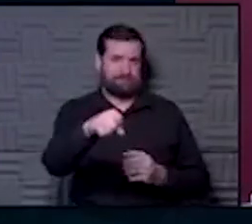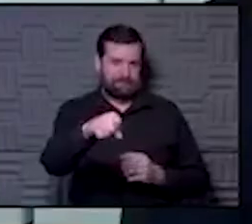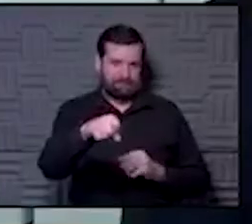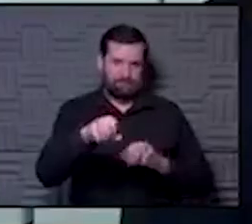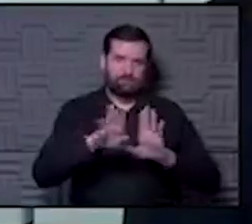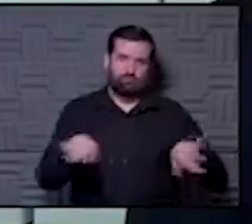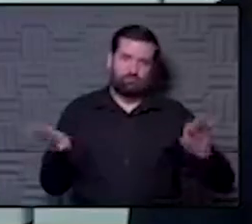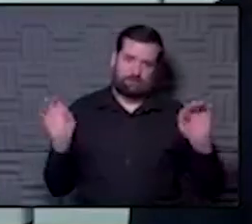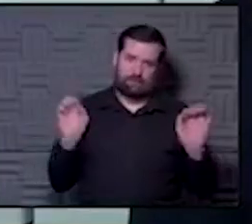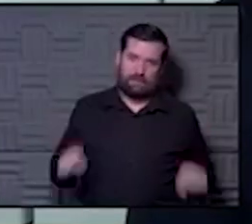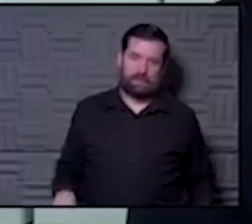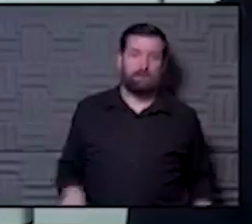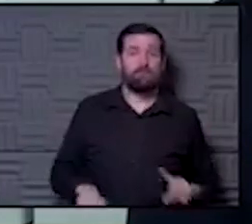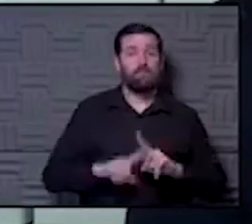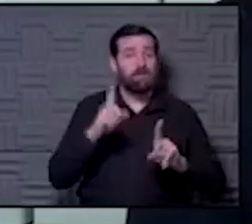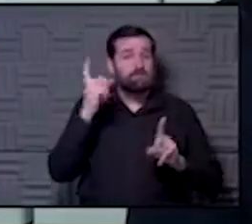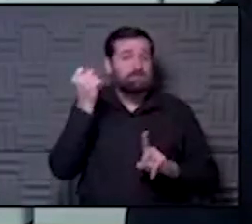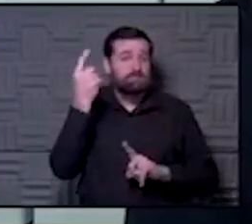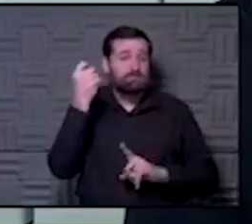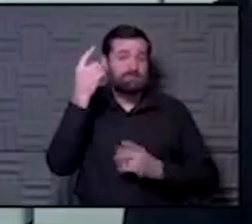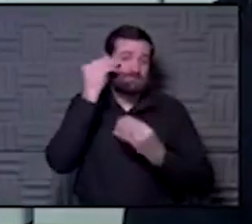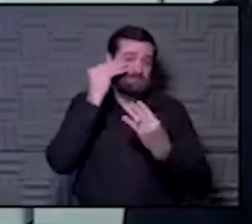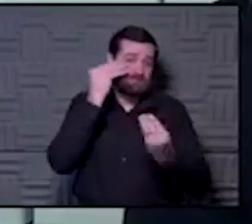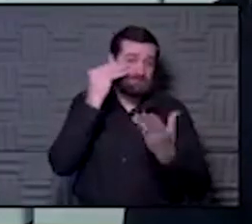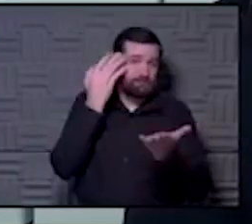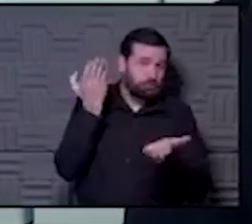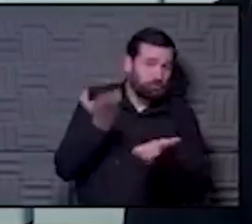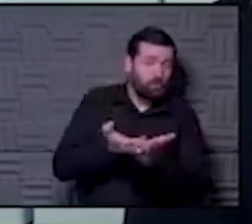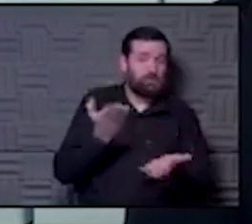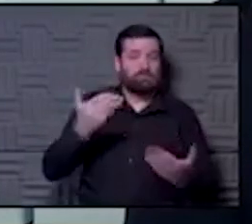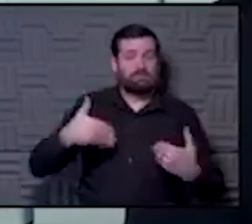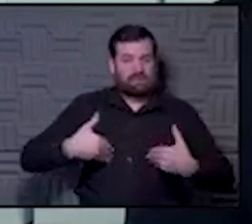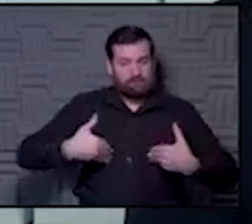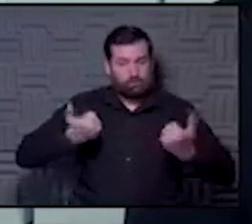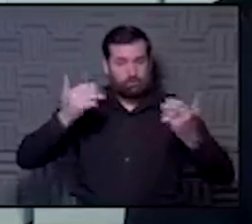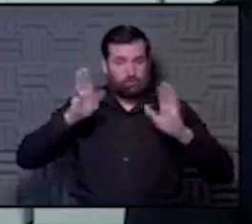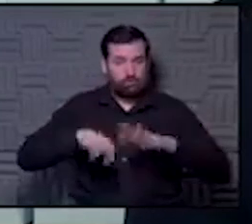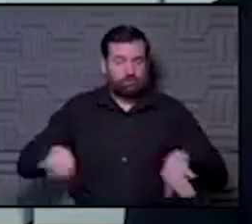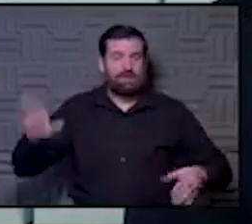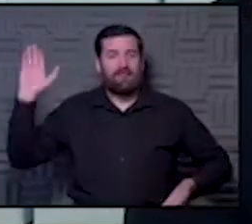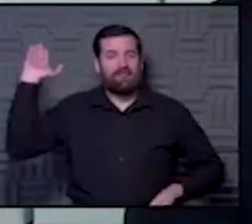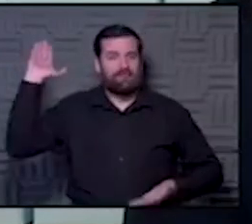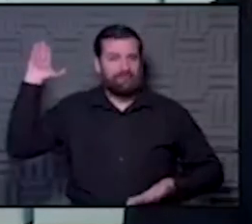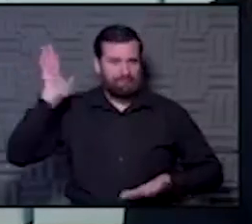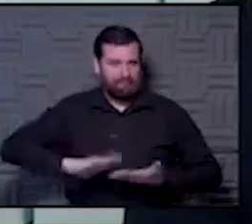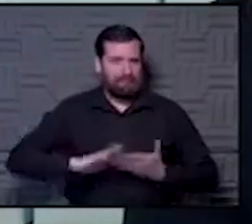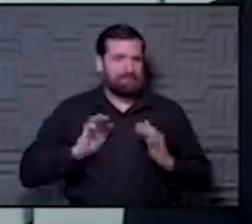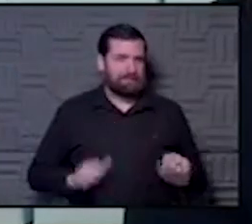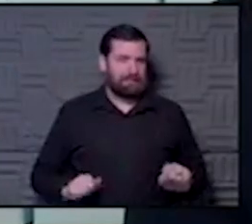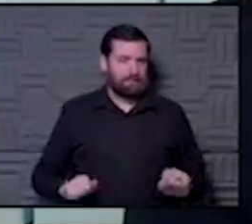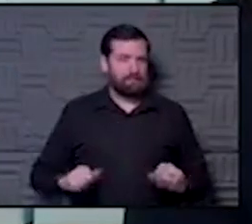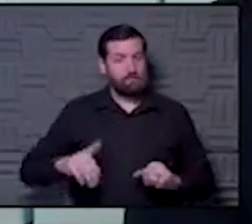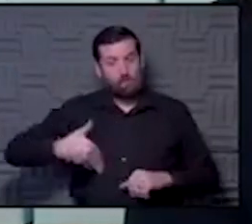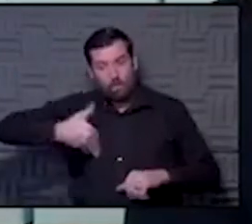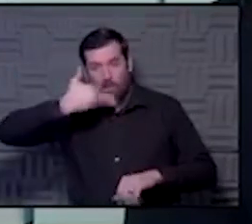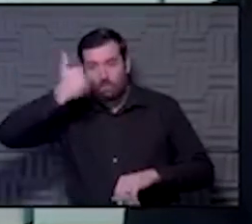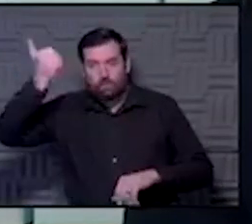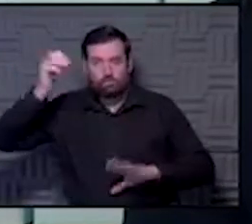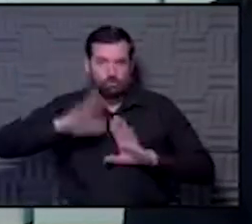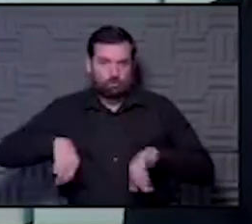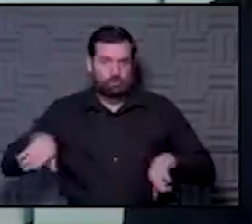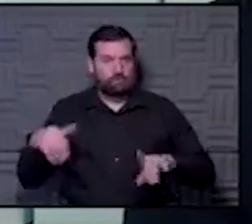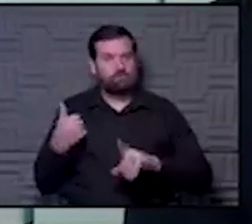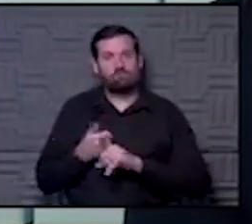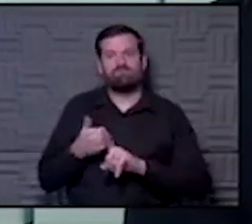disease, but what the data has shown thus far is that younger children are less likely to spread it than older children. And that older children, adolescents